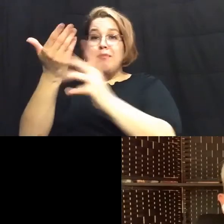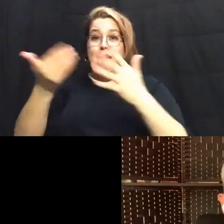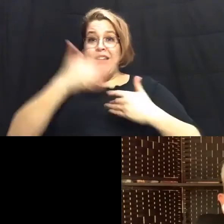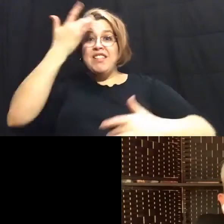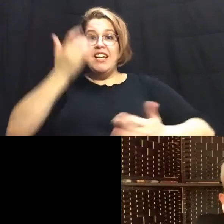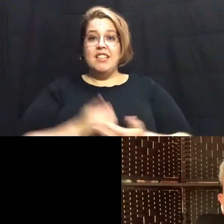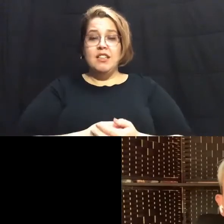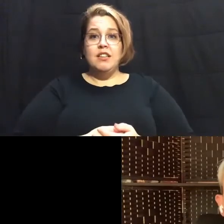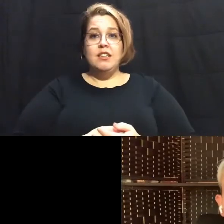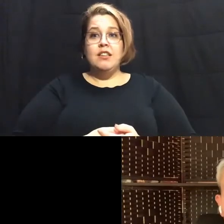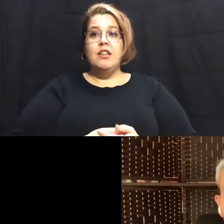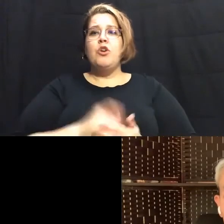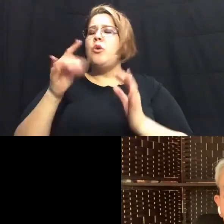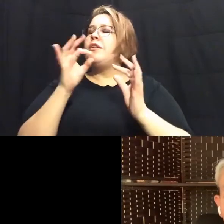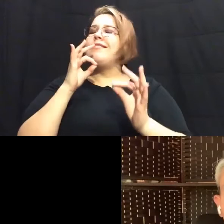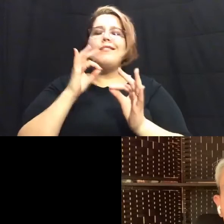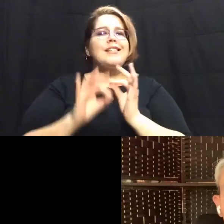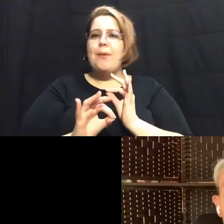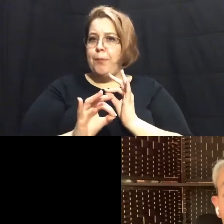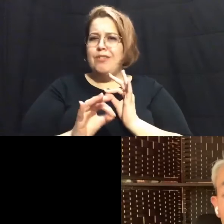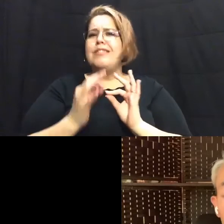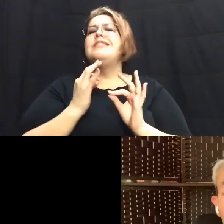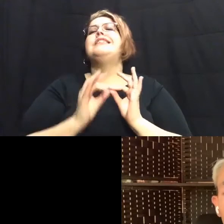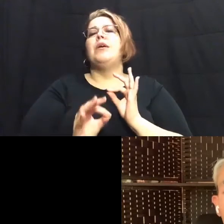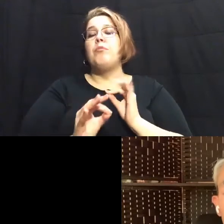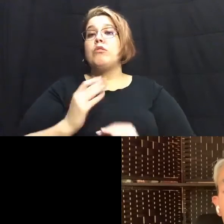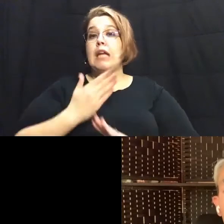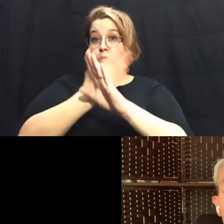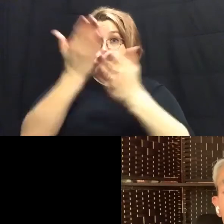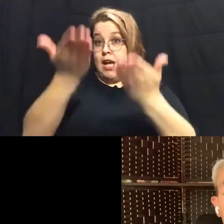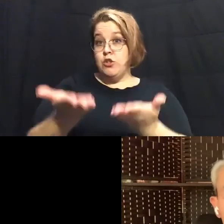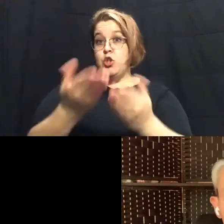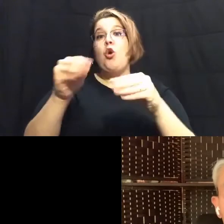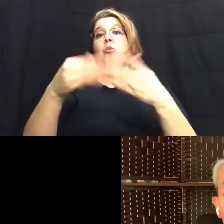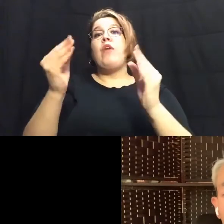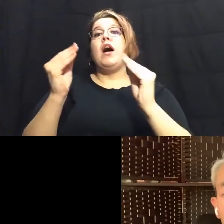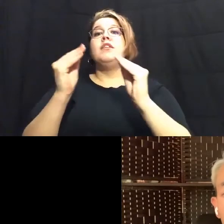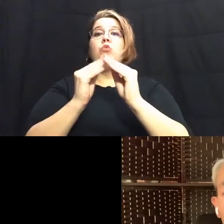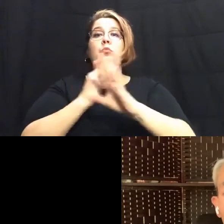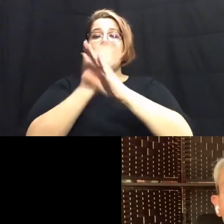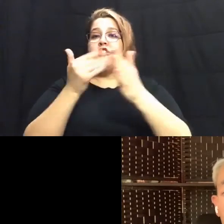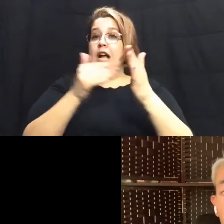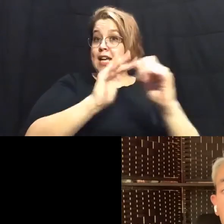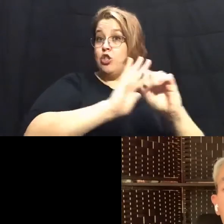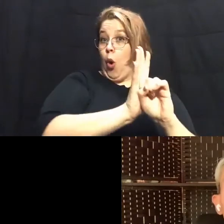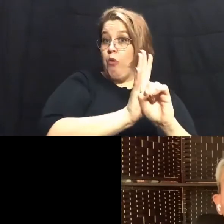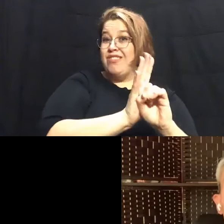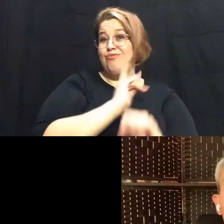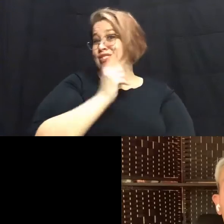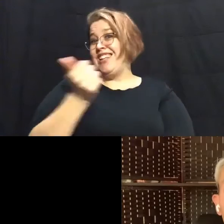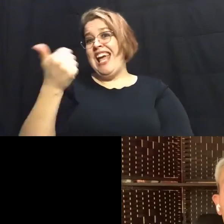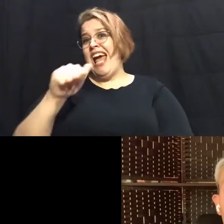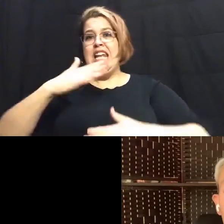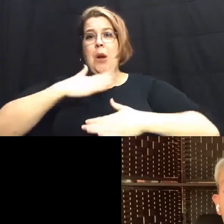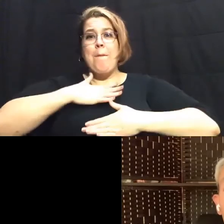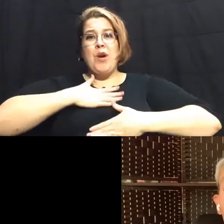so uh it is a simple thing to do and it protects you provides a layer of protection against covid or any other kind of respiratory